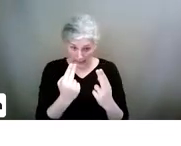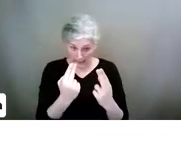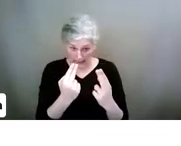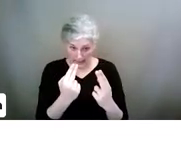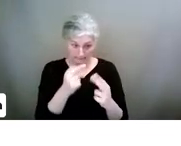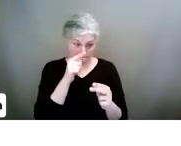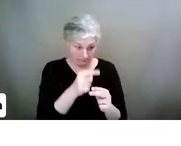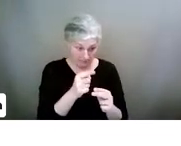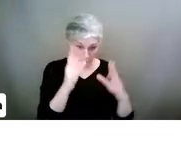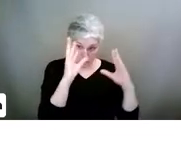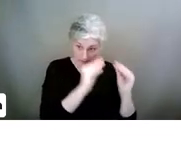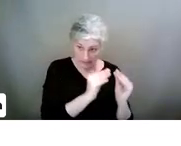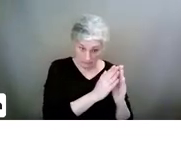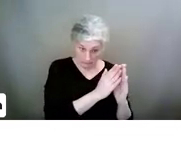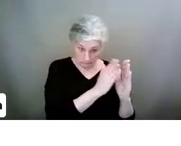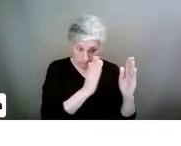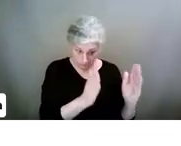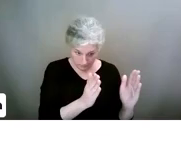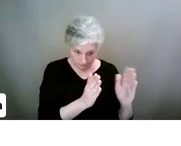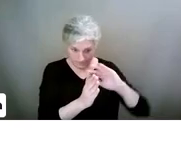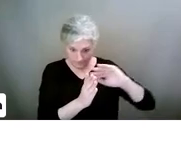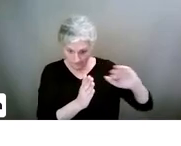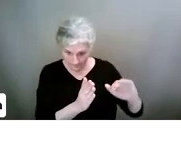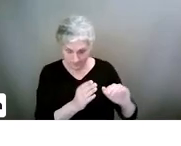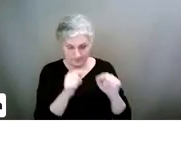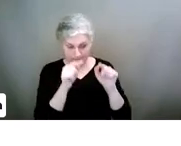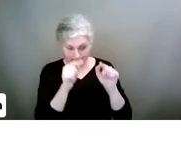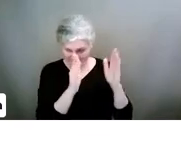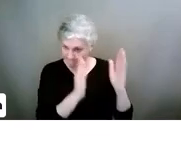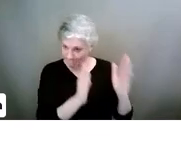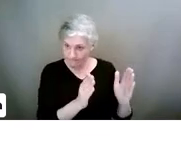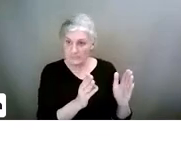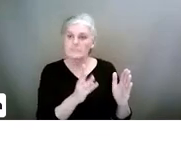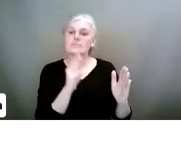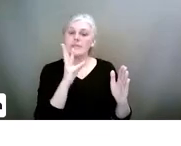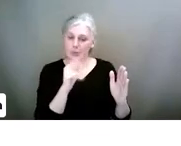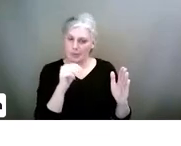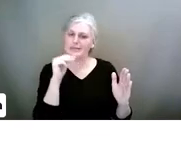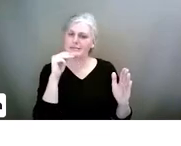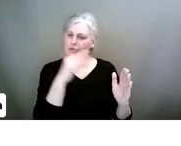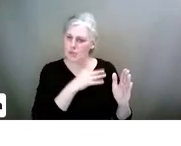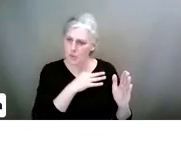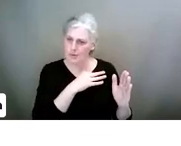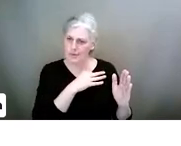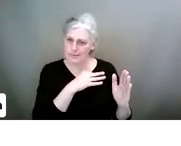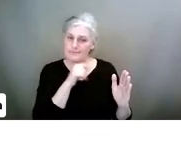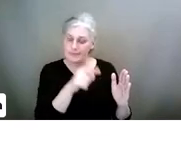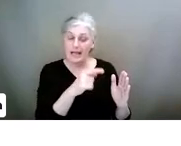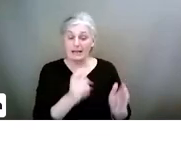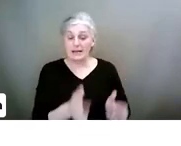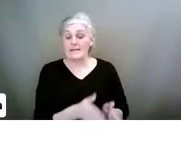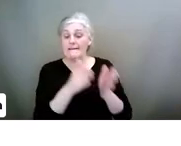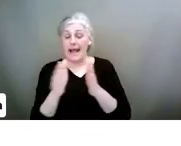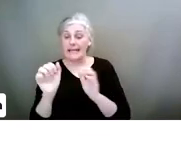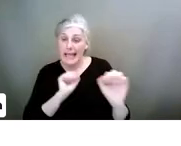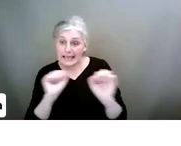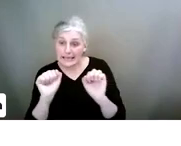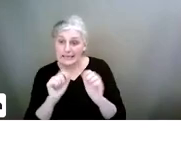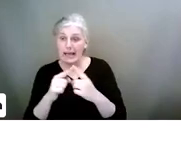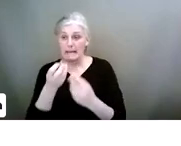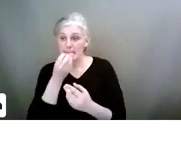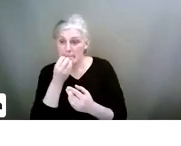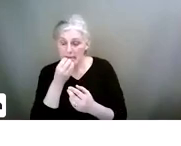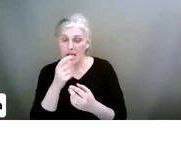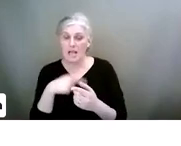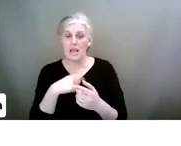sleep. This is the amount of time we need for sleep. And this is why sleep is good. And then exercise and meals and put all